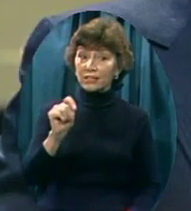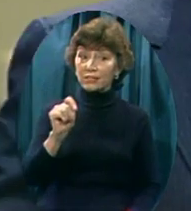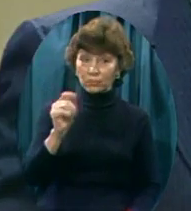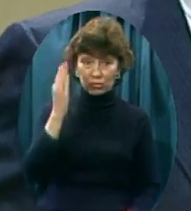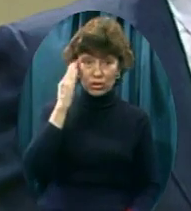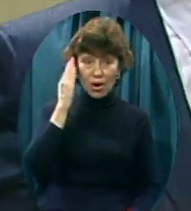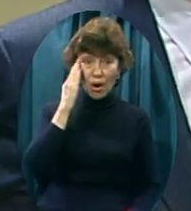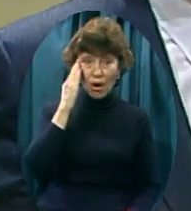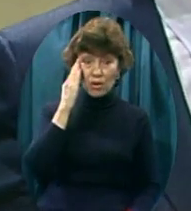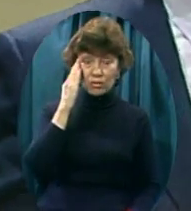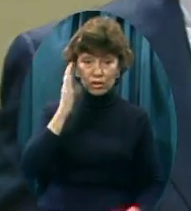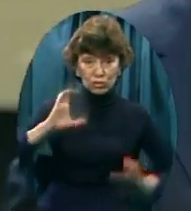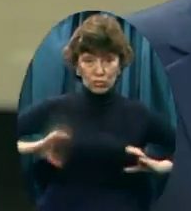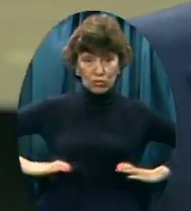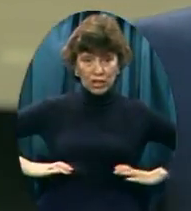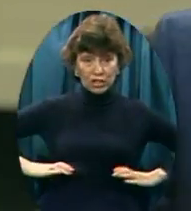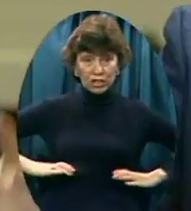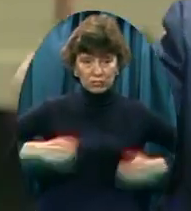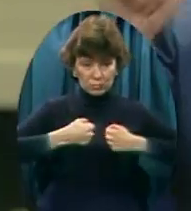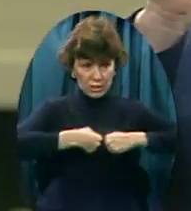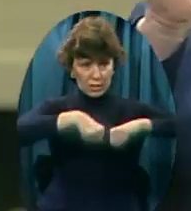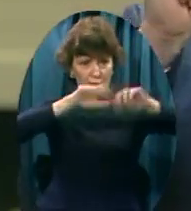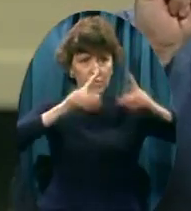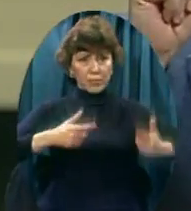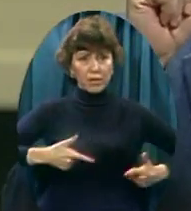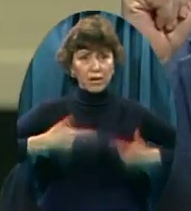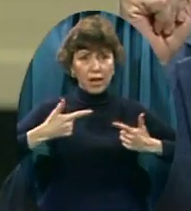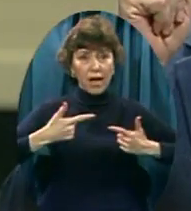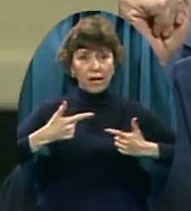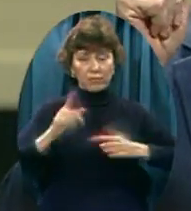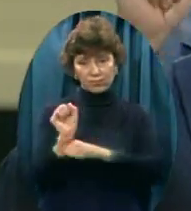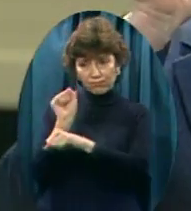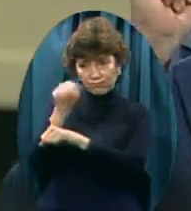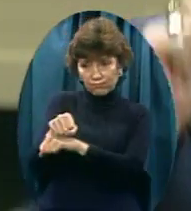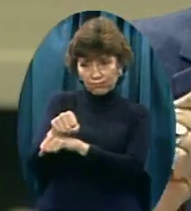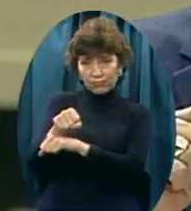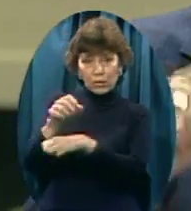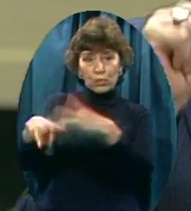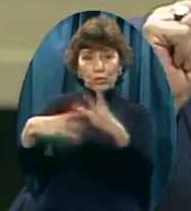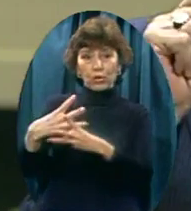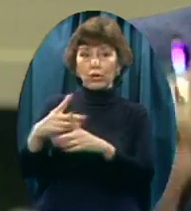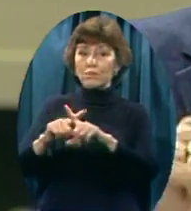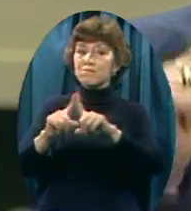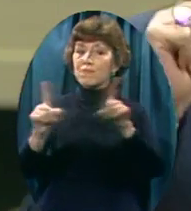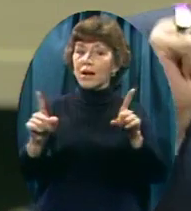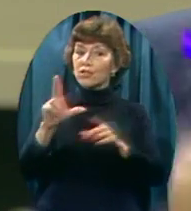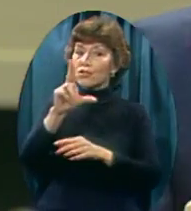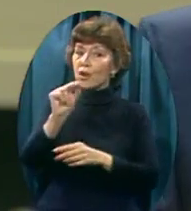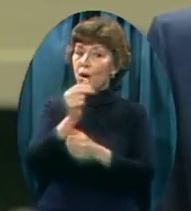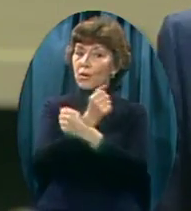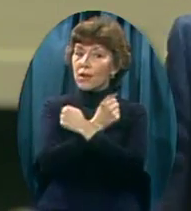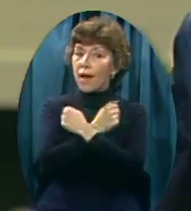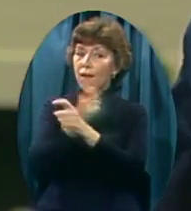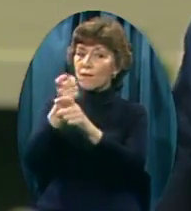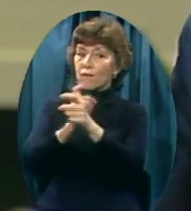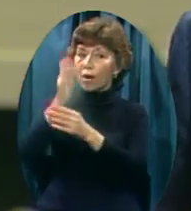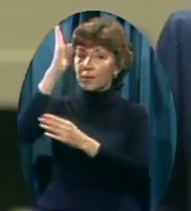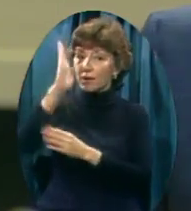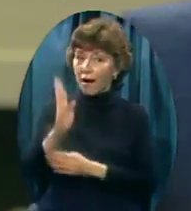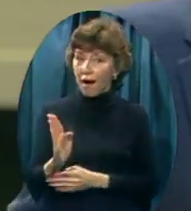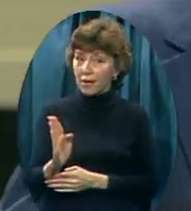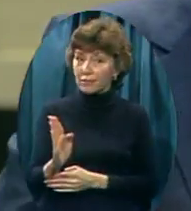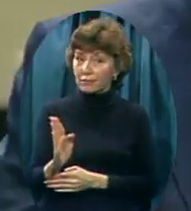enslave 40% of our planet today But without the love of God Because they're committed To an atheistic Leninist philosophy